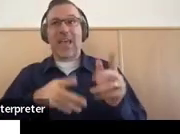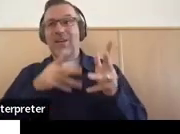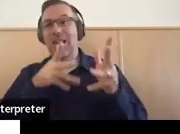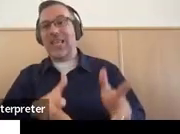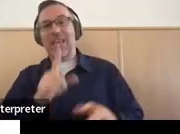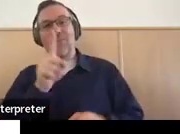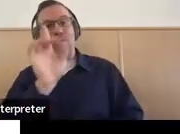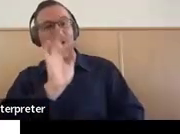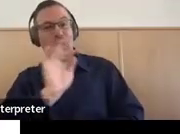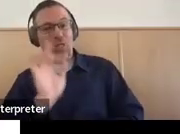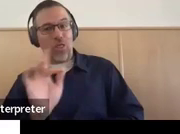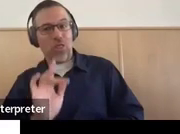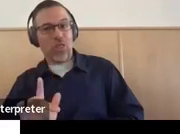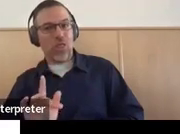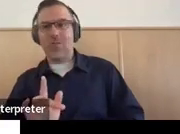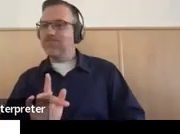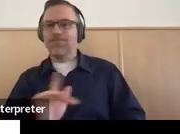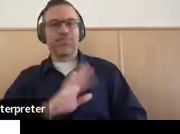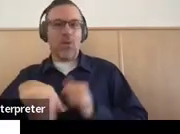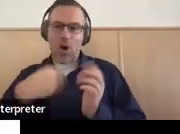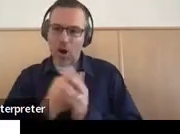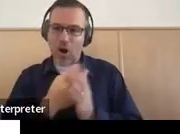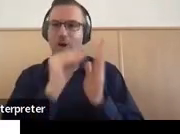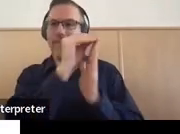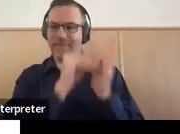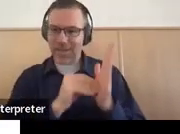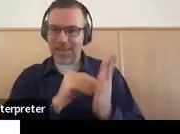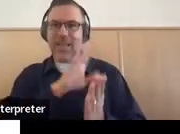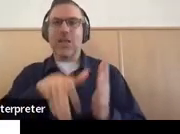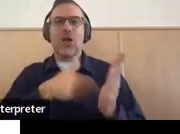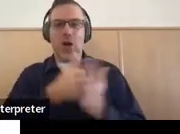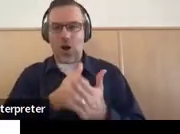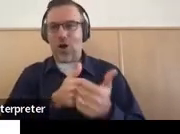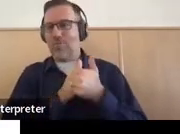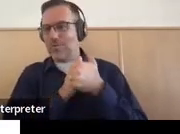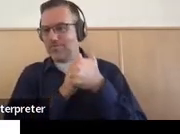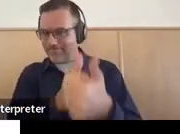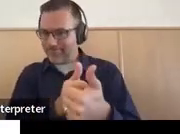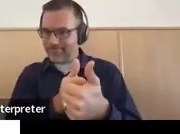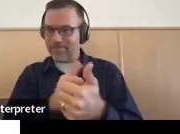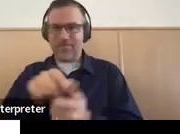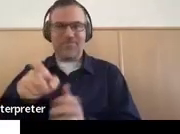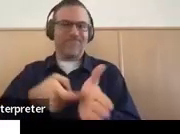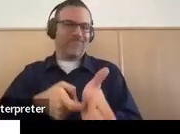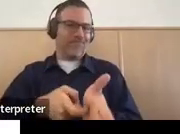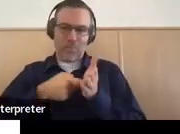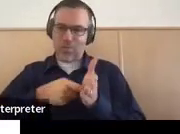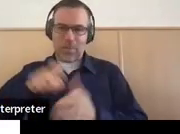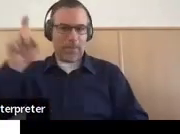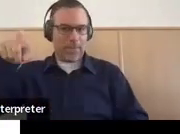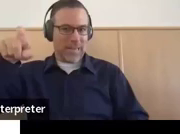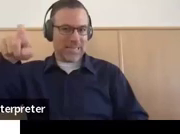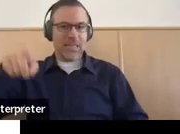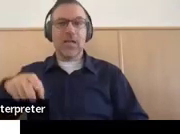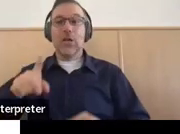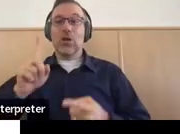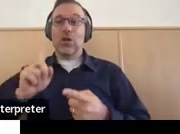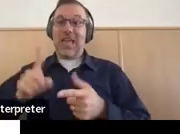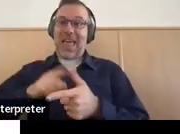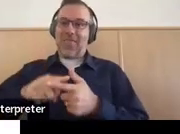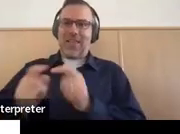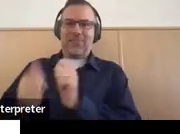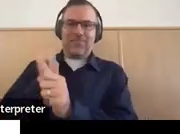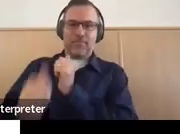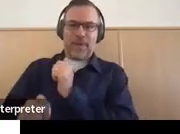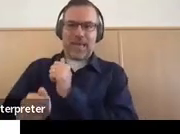these parts are, you know, accounted for and compliant for, to be able to put that data